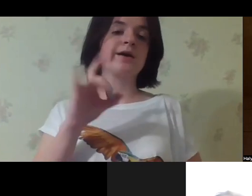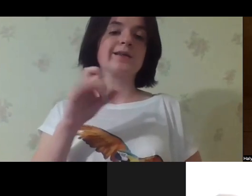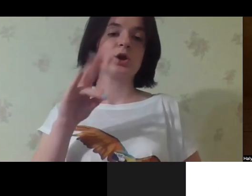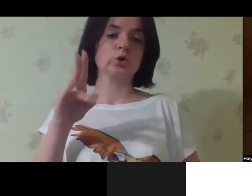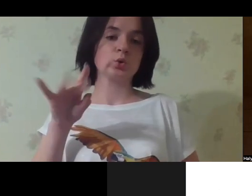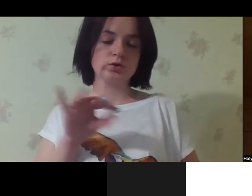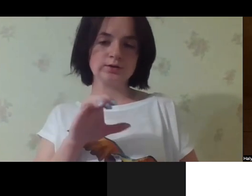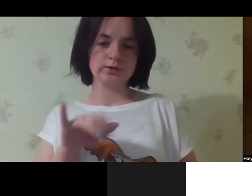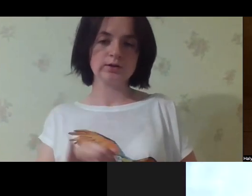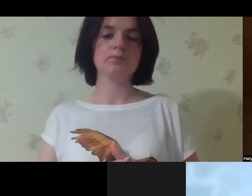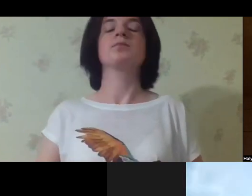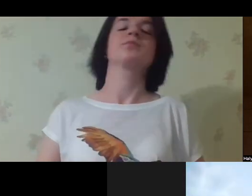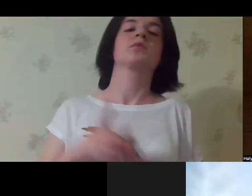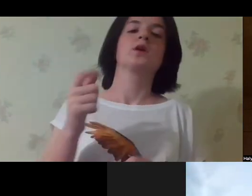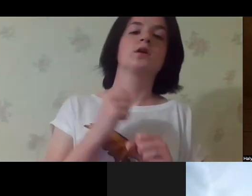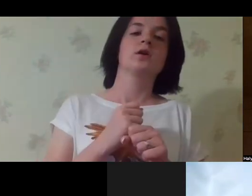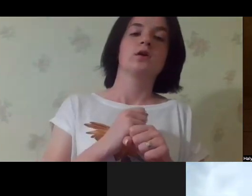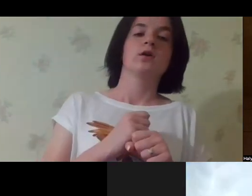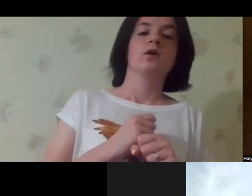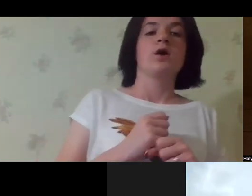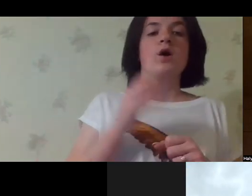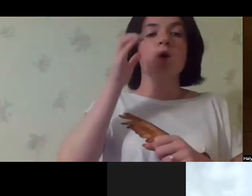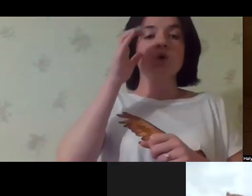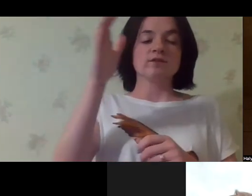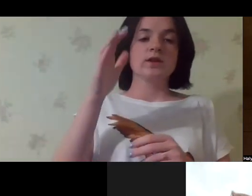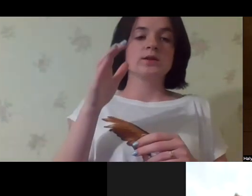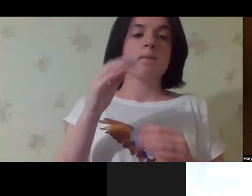their, you know, atlas of barrier-free.